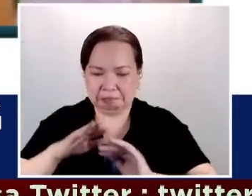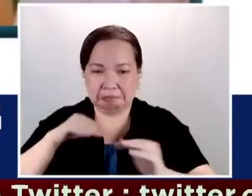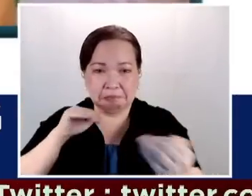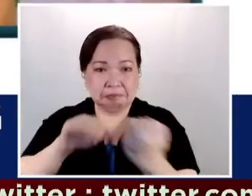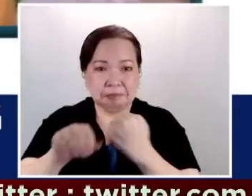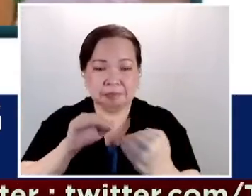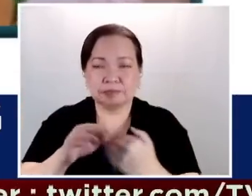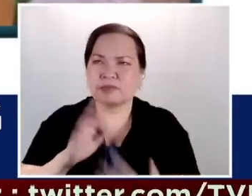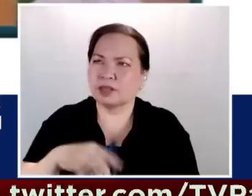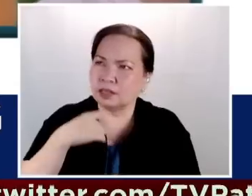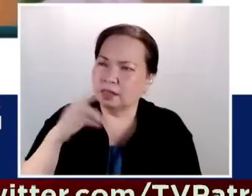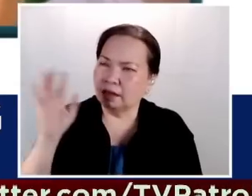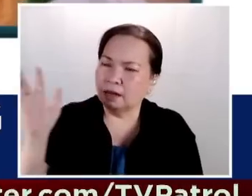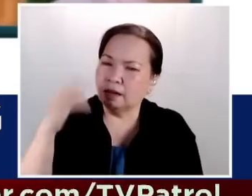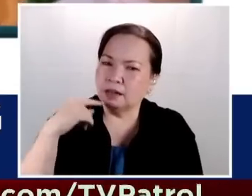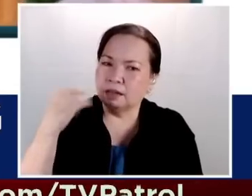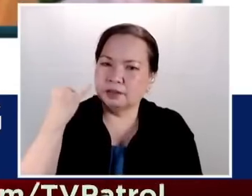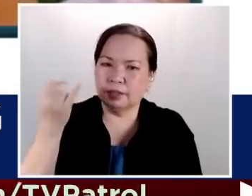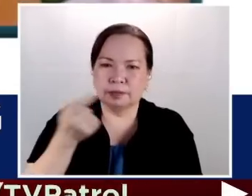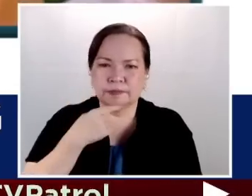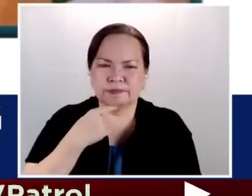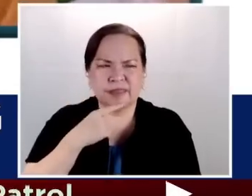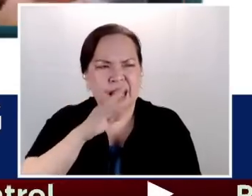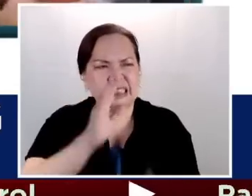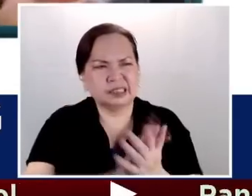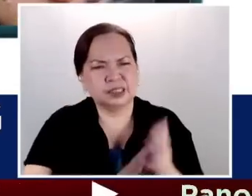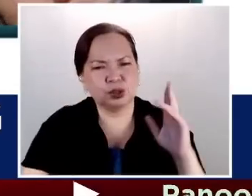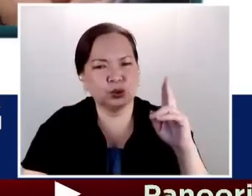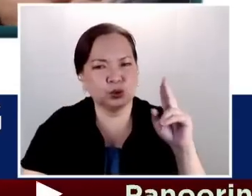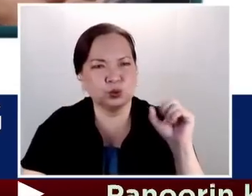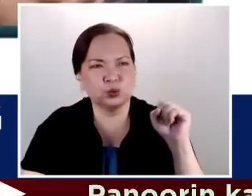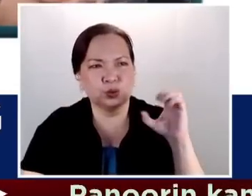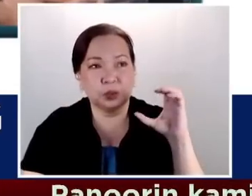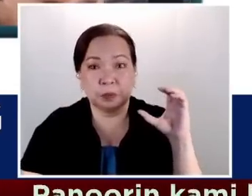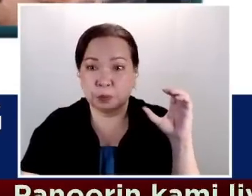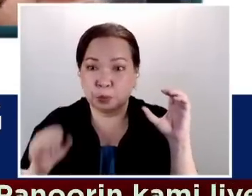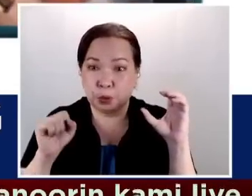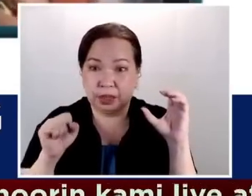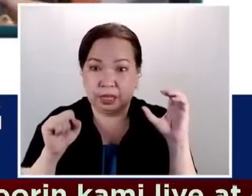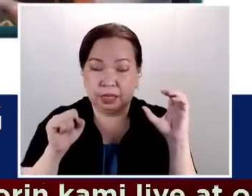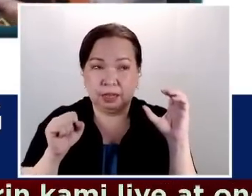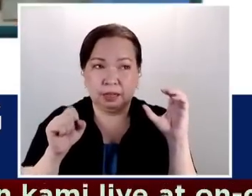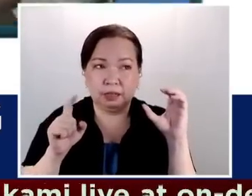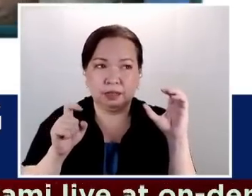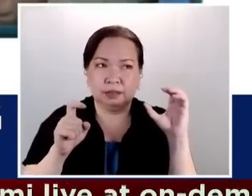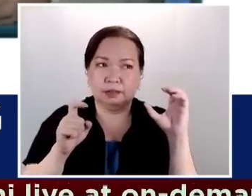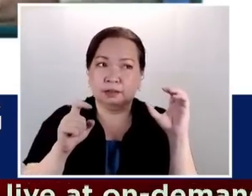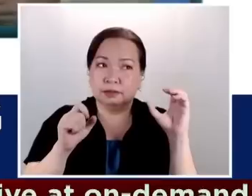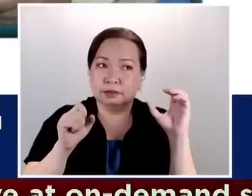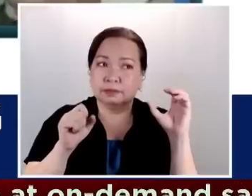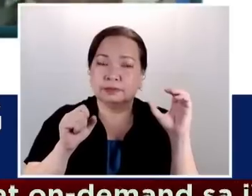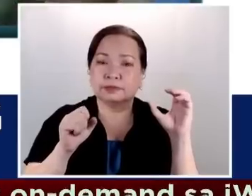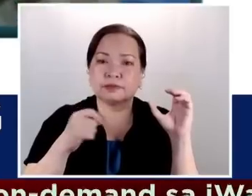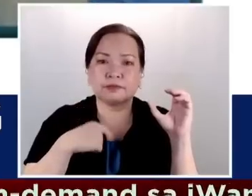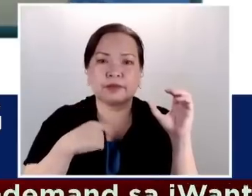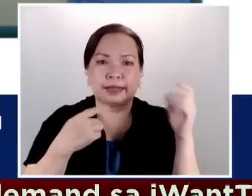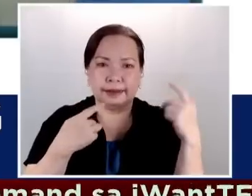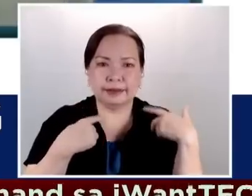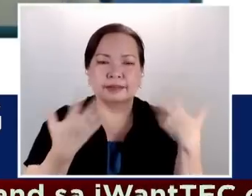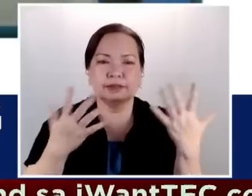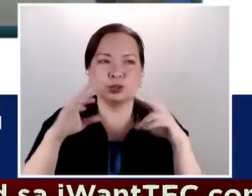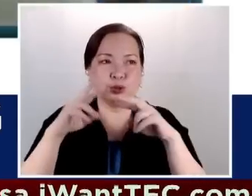Undersecretary for Road Sector to look at it. We will conduct a study.